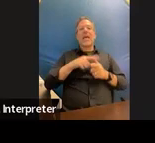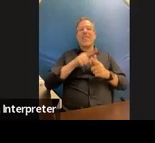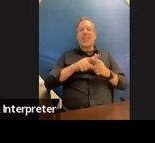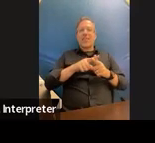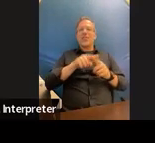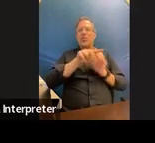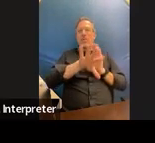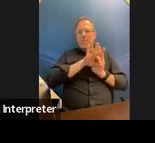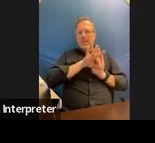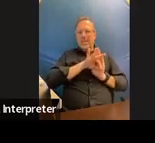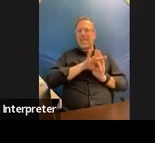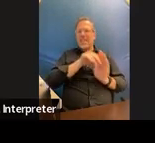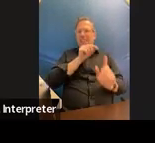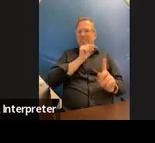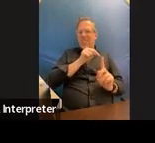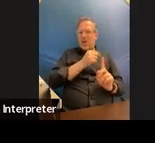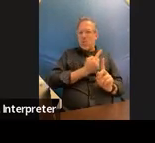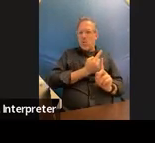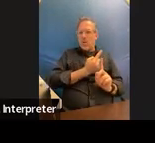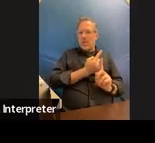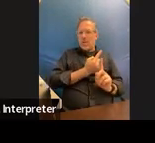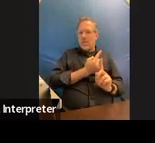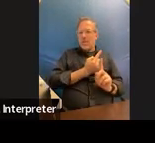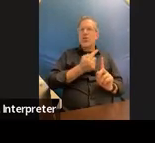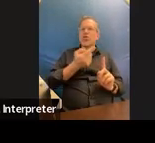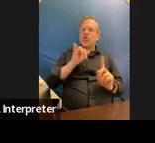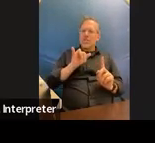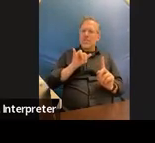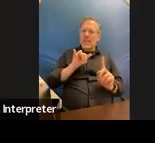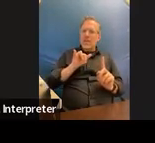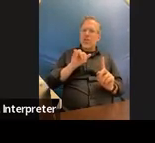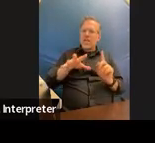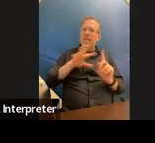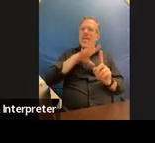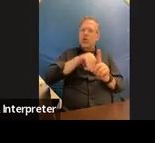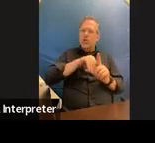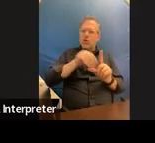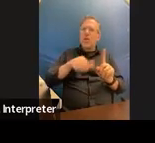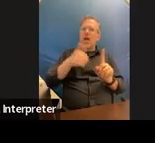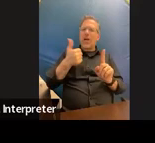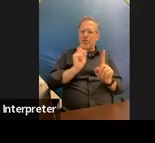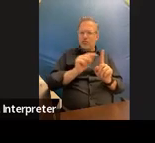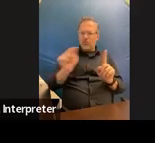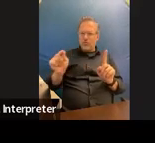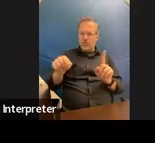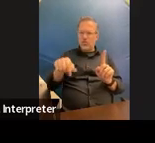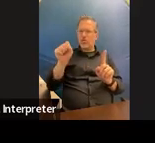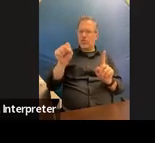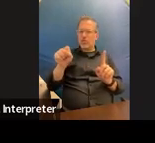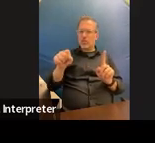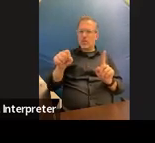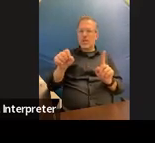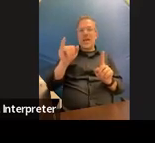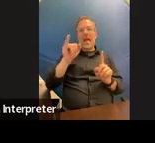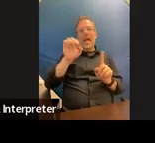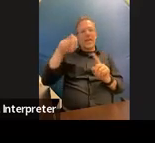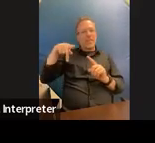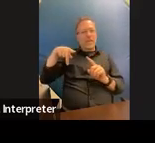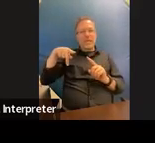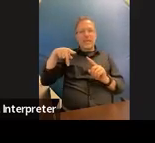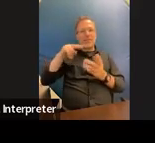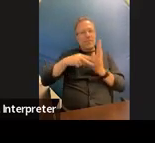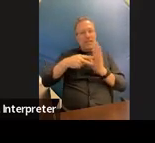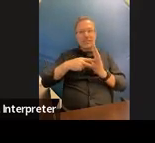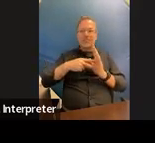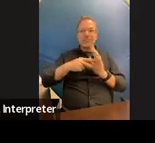one it doesn't mean you're not addressing the others because an iep is individualized because